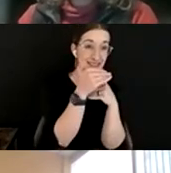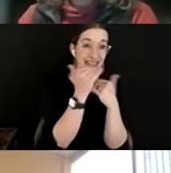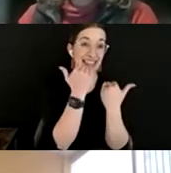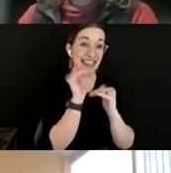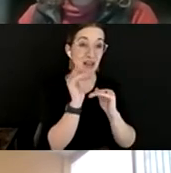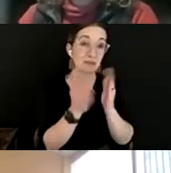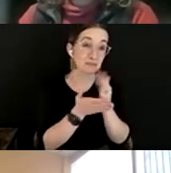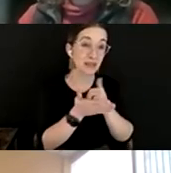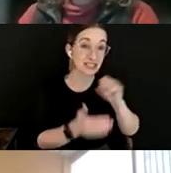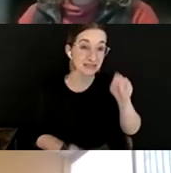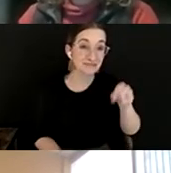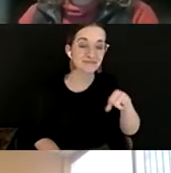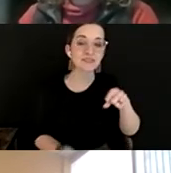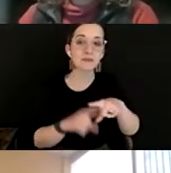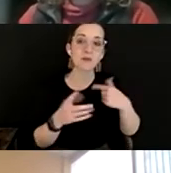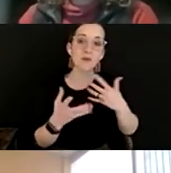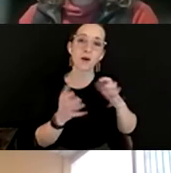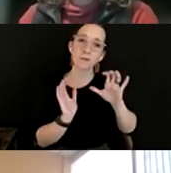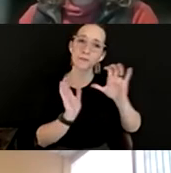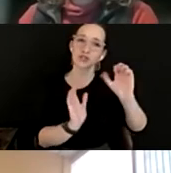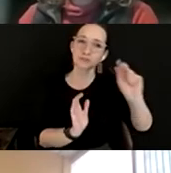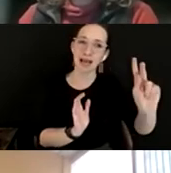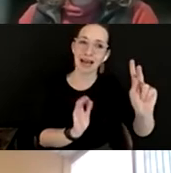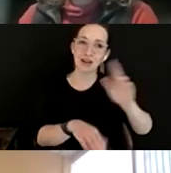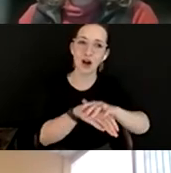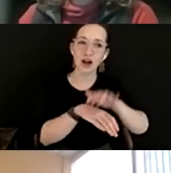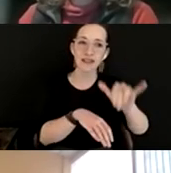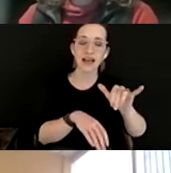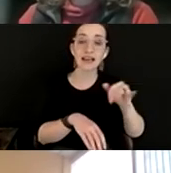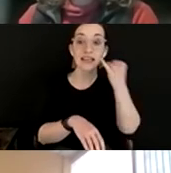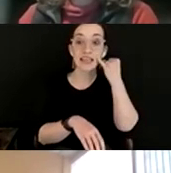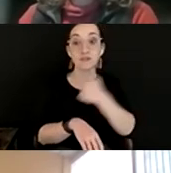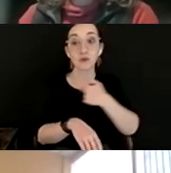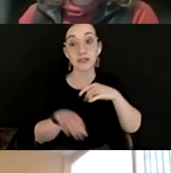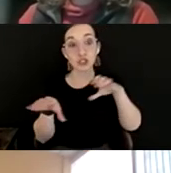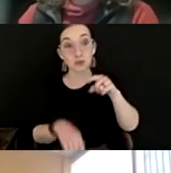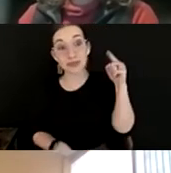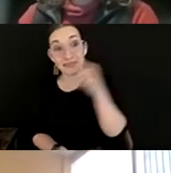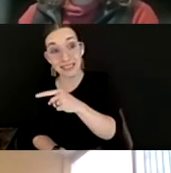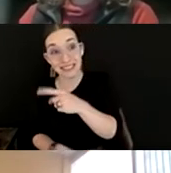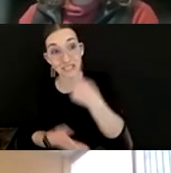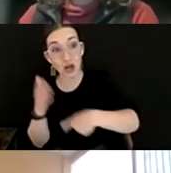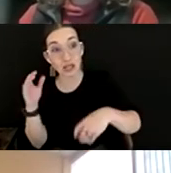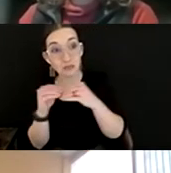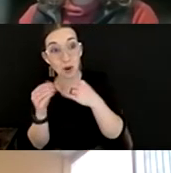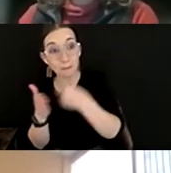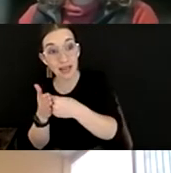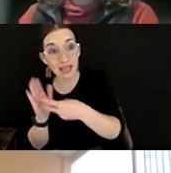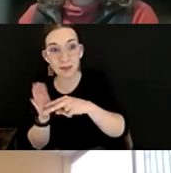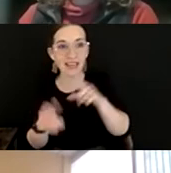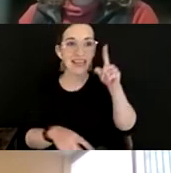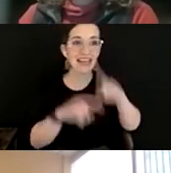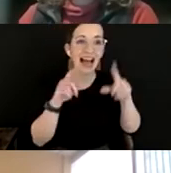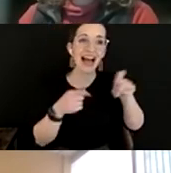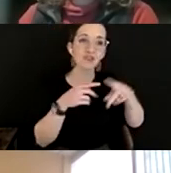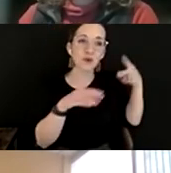I, you know, I just want to push back a little bit against the if we do this, if we do this thing that costs more money for staffing, it means we can't do this